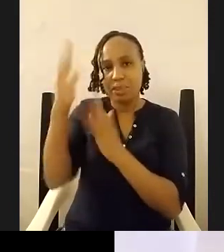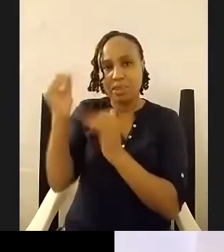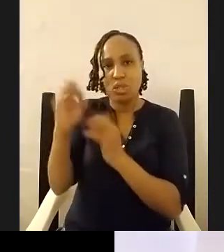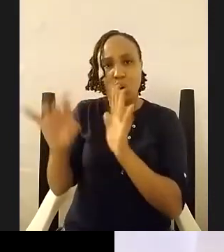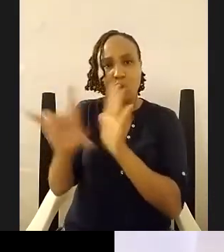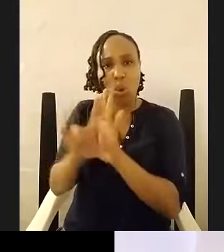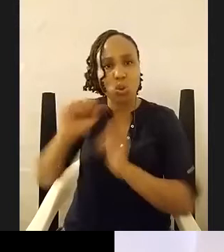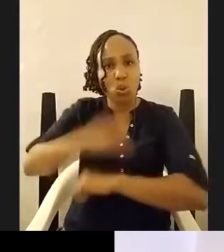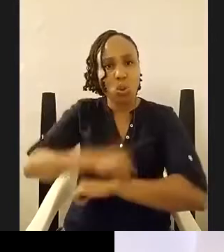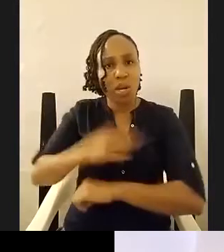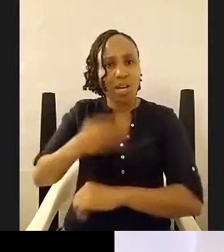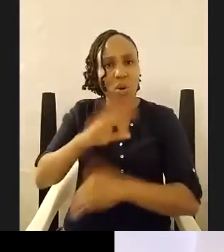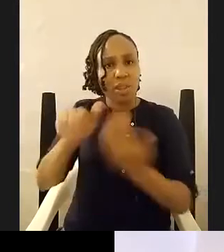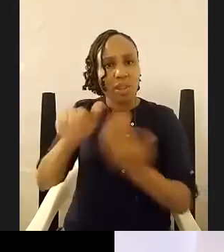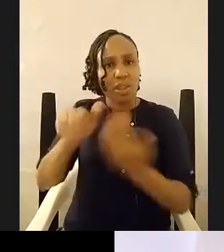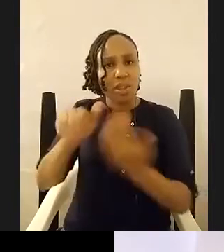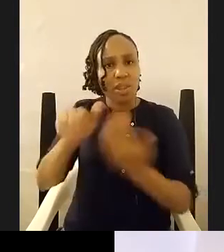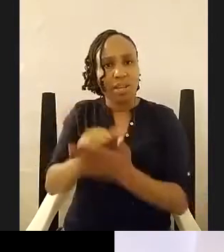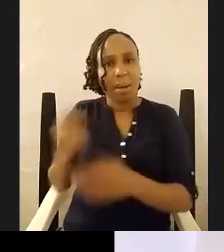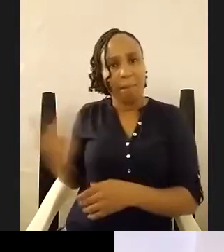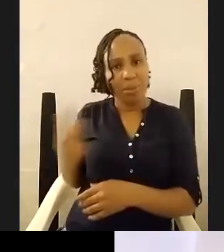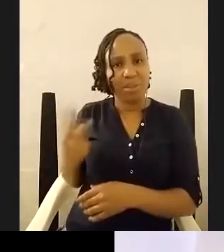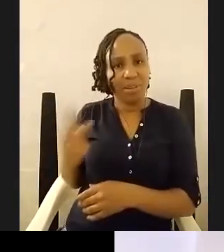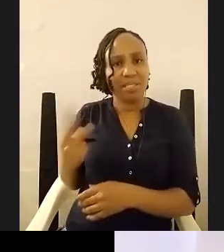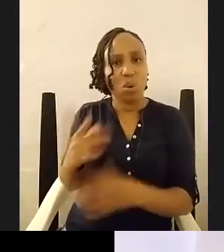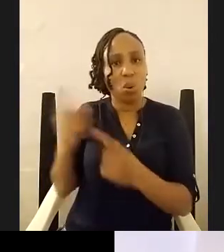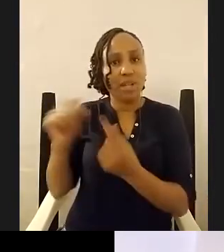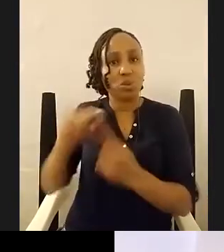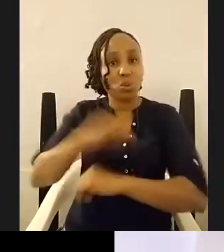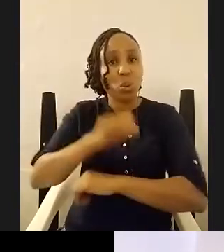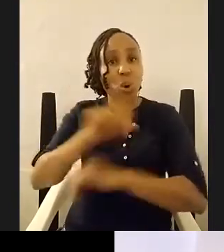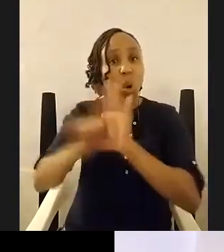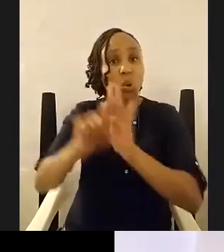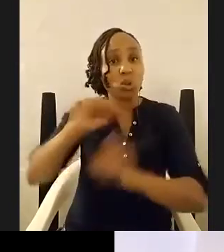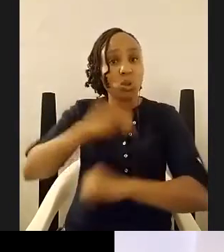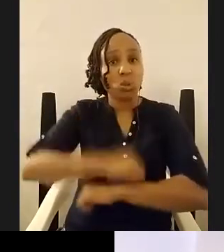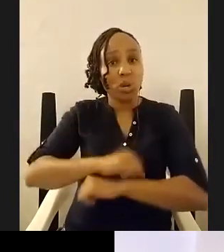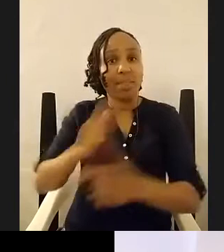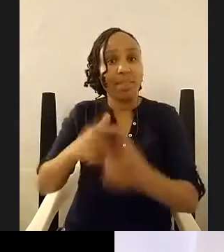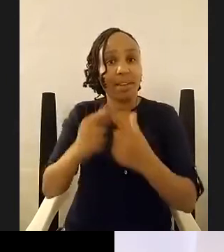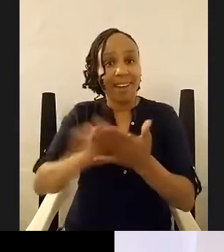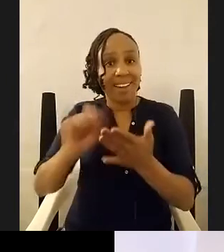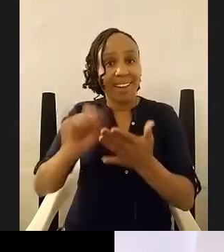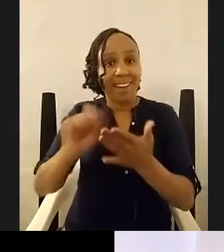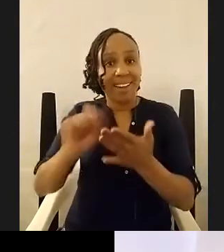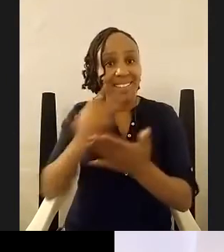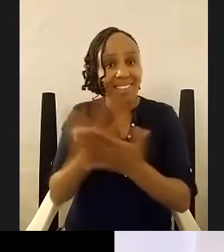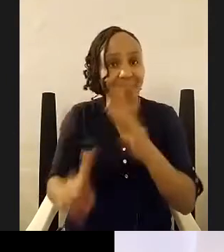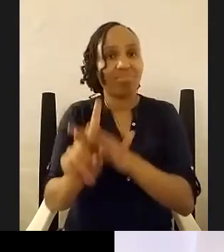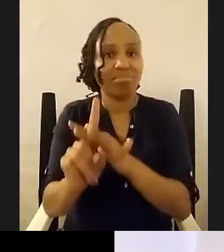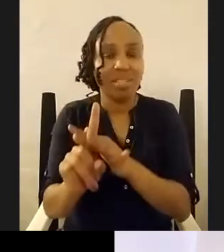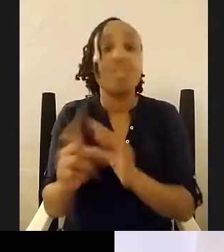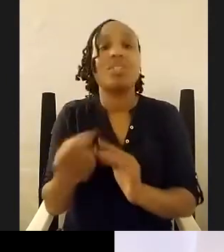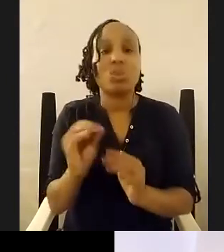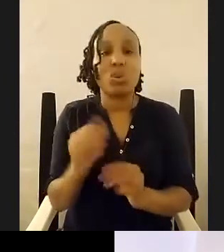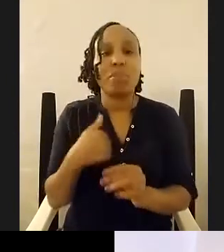went to law school and then yeah writing thing came along and it's i know i know it says all